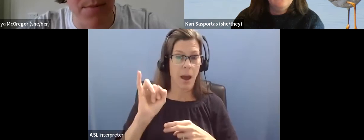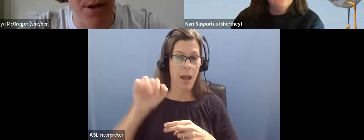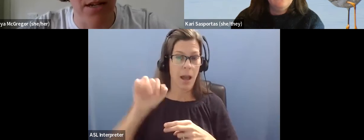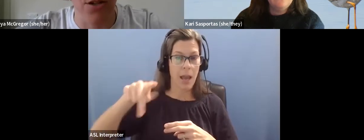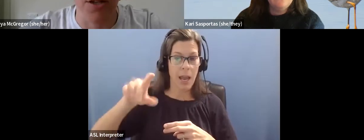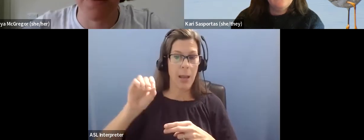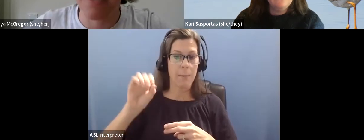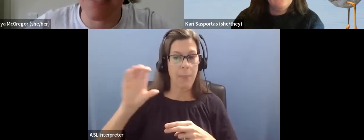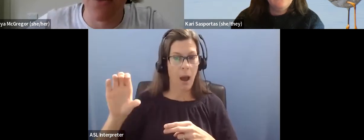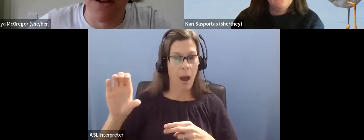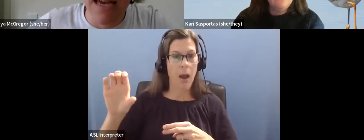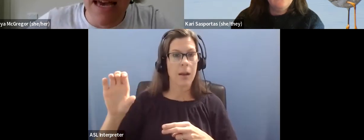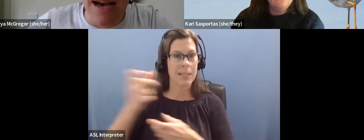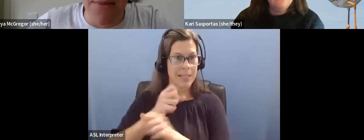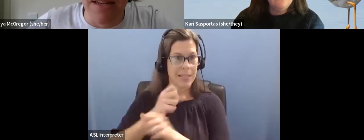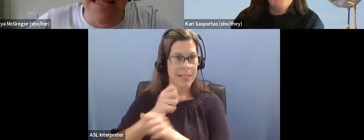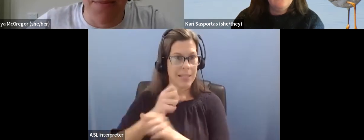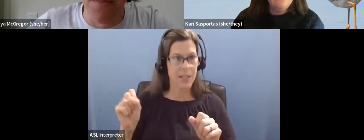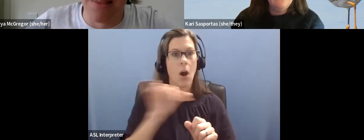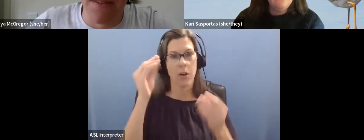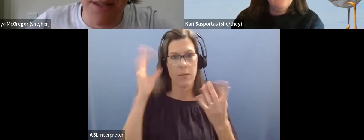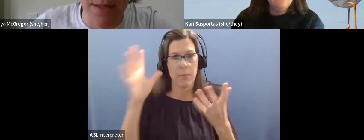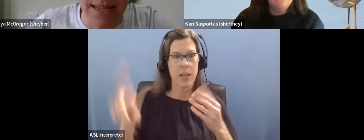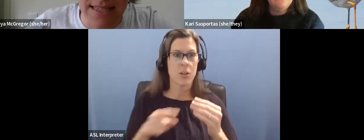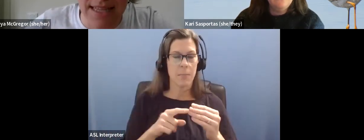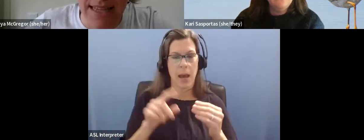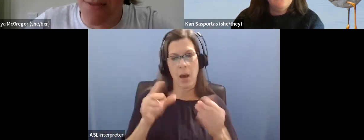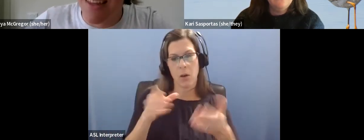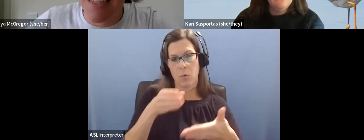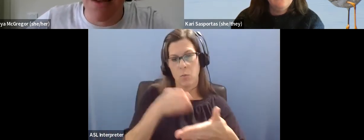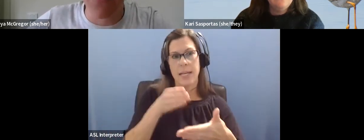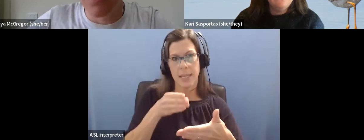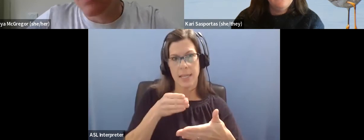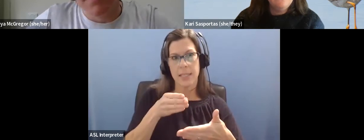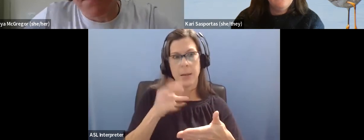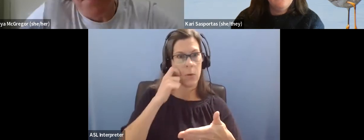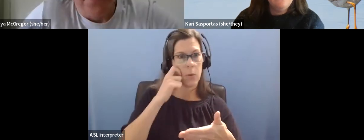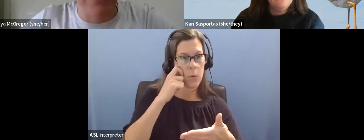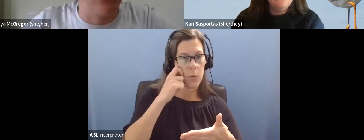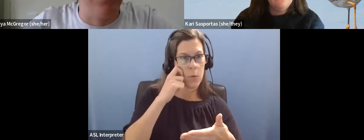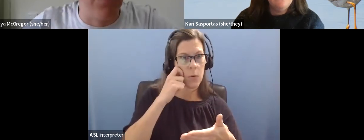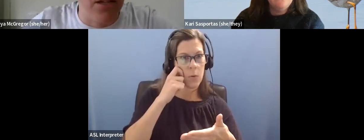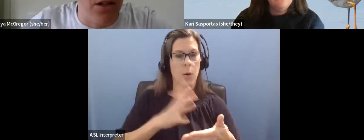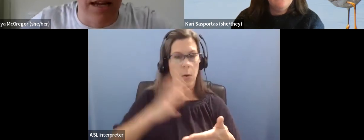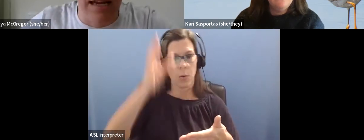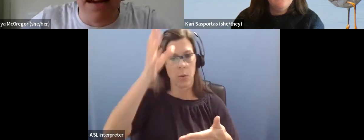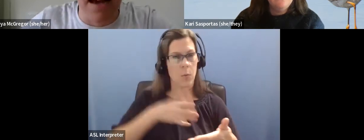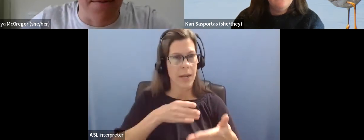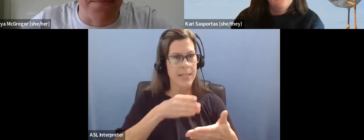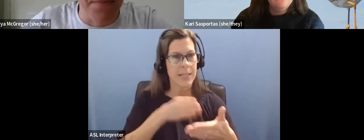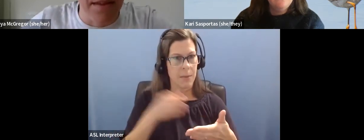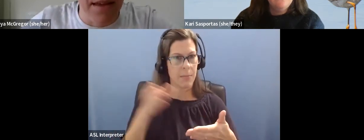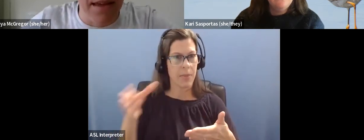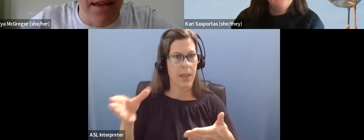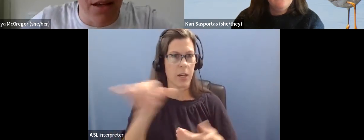racism in birding too. So please have a look, um, and just keep in mind that if someone says that they feel unsafe, that's all the information you need.